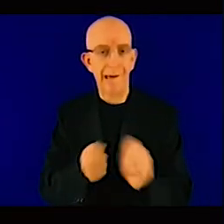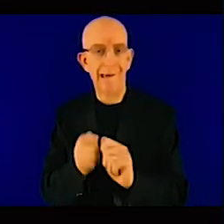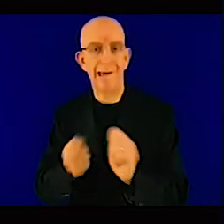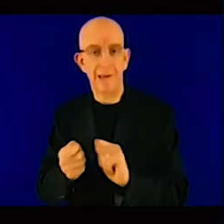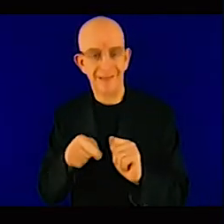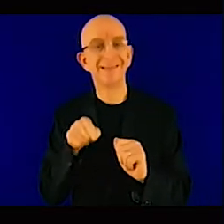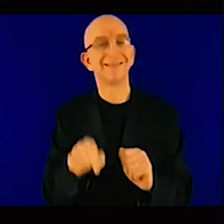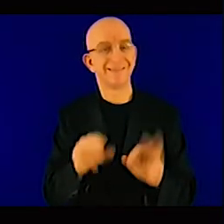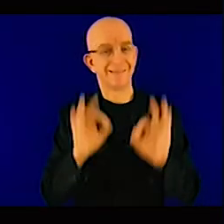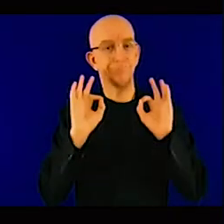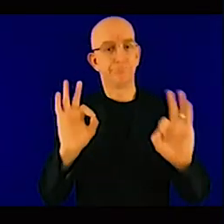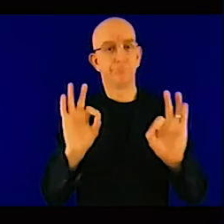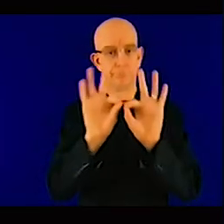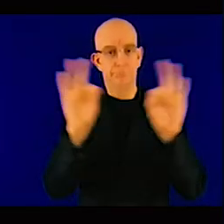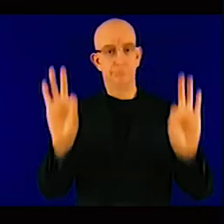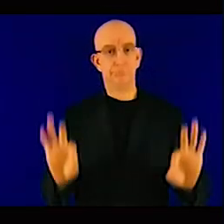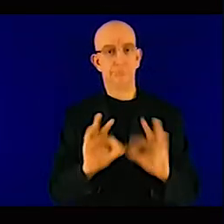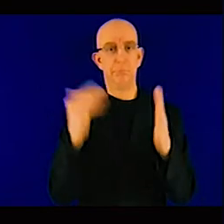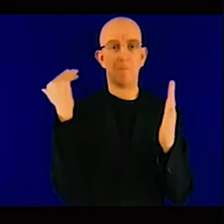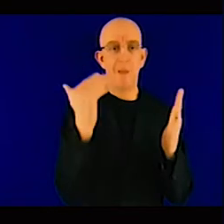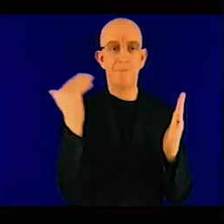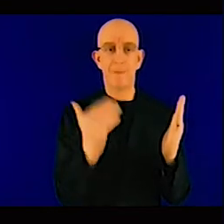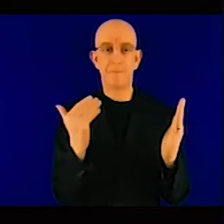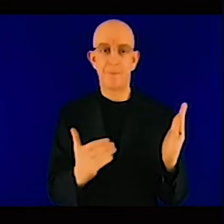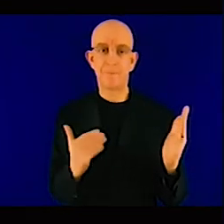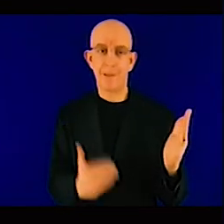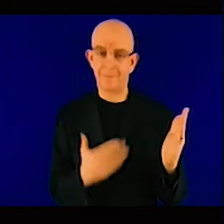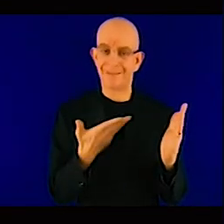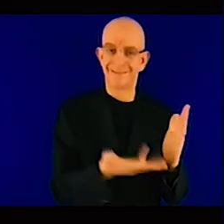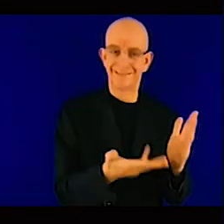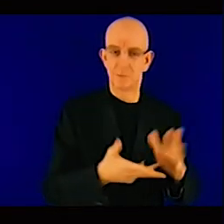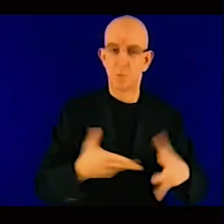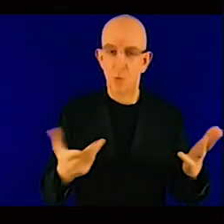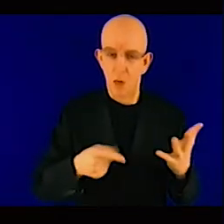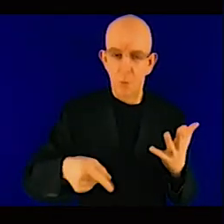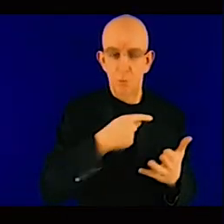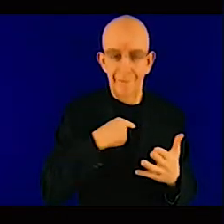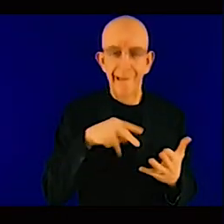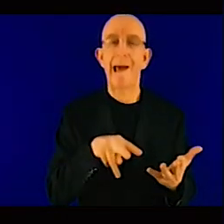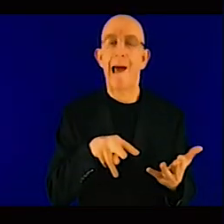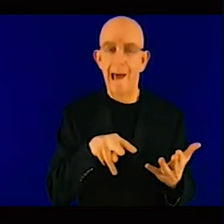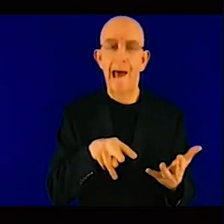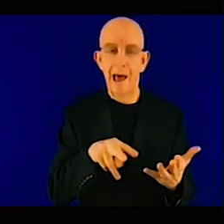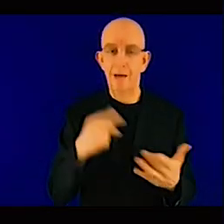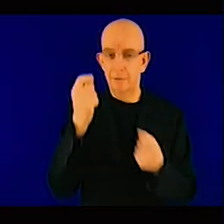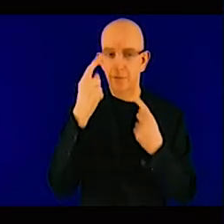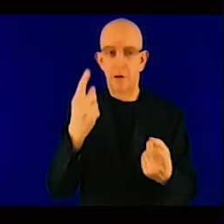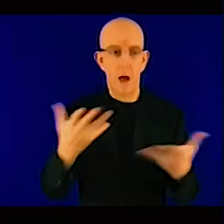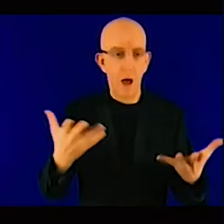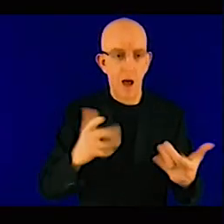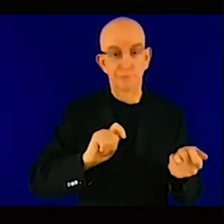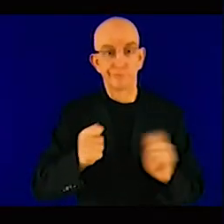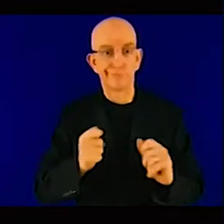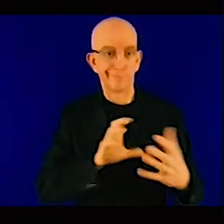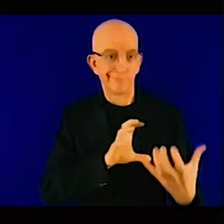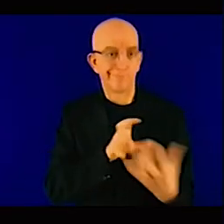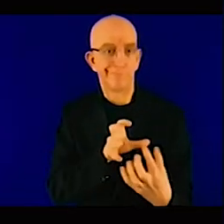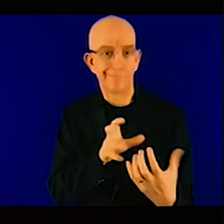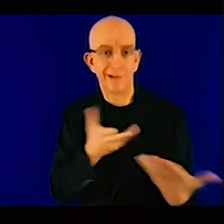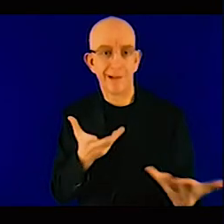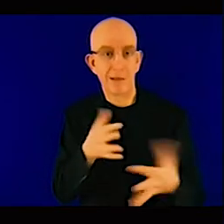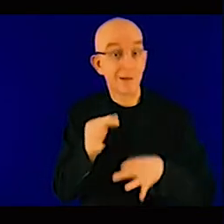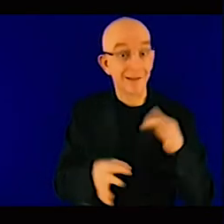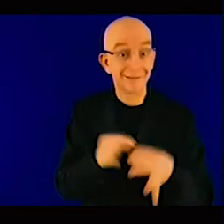access to energy. So energy is a key element. It's a key missing element, uh,